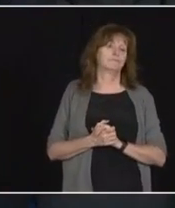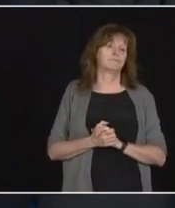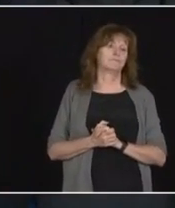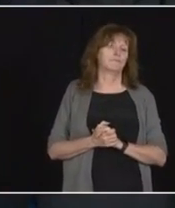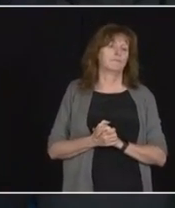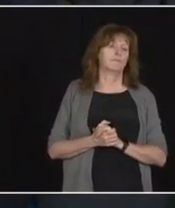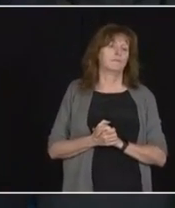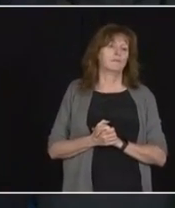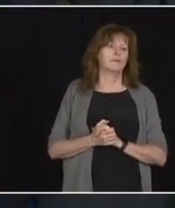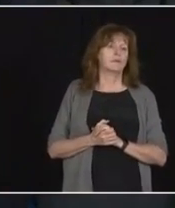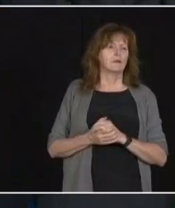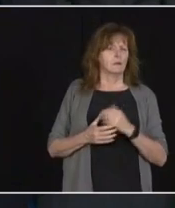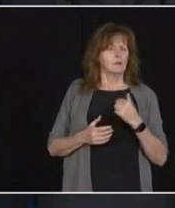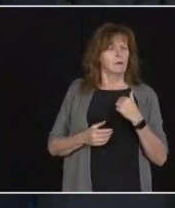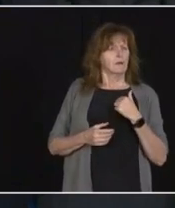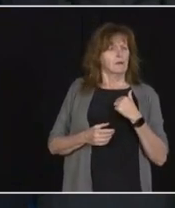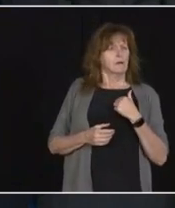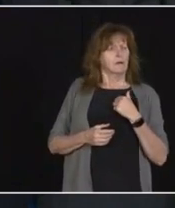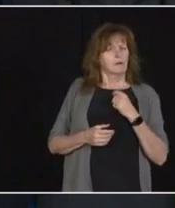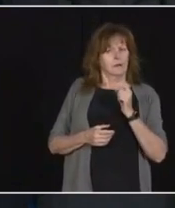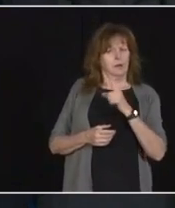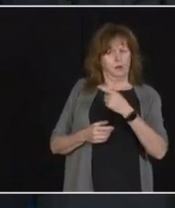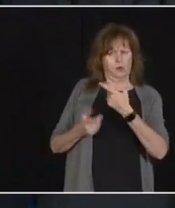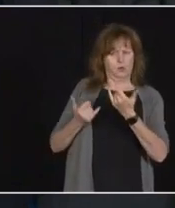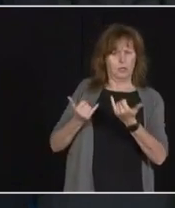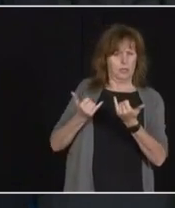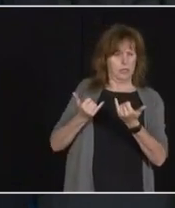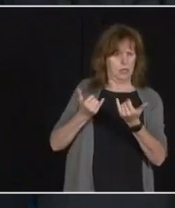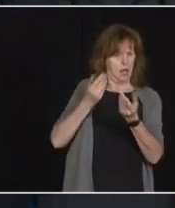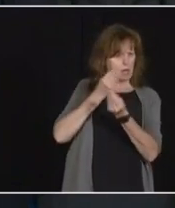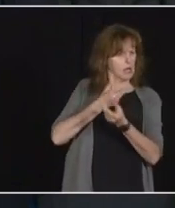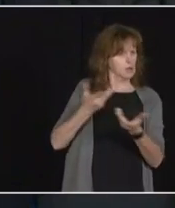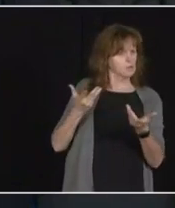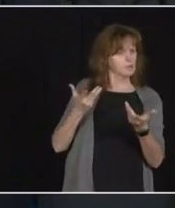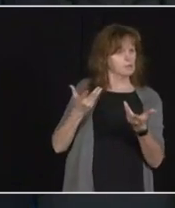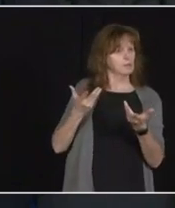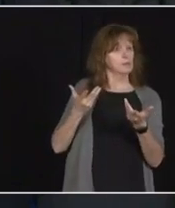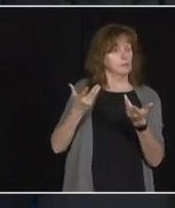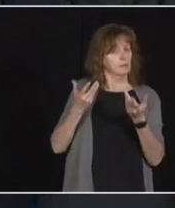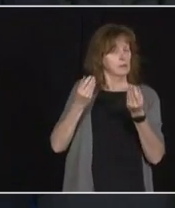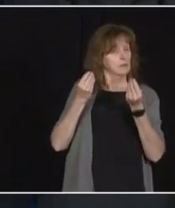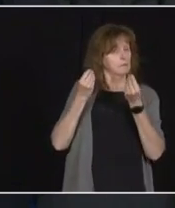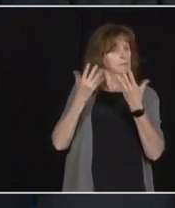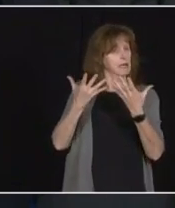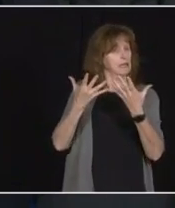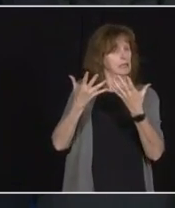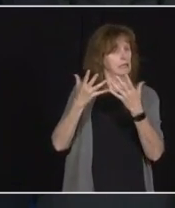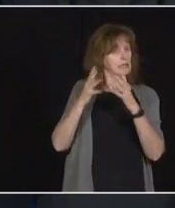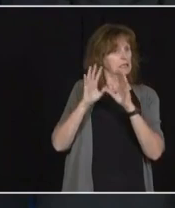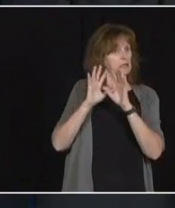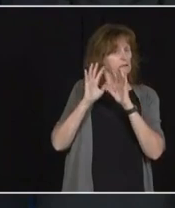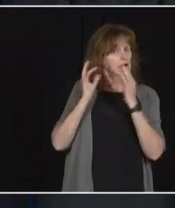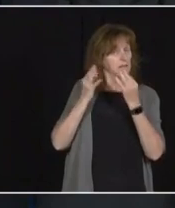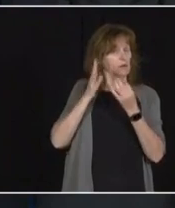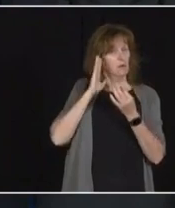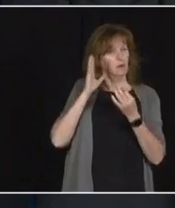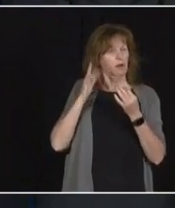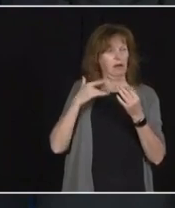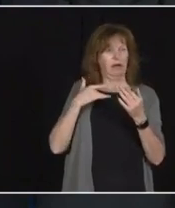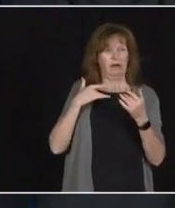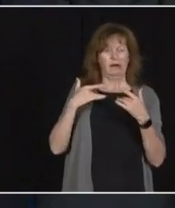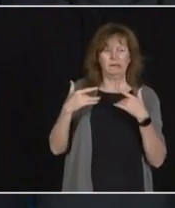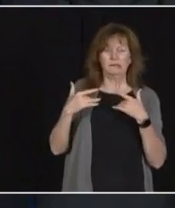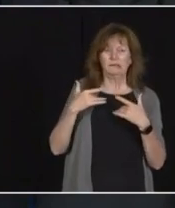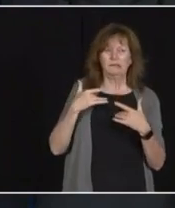about today's announcement. I think there are a lot of family members who would still be very concerned about some of the homes that are